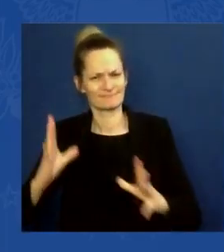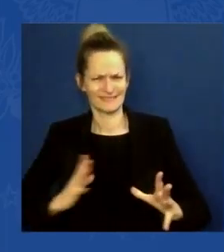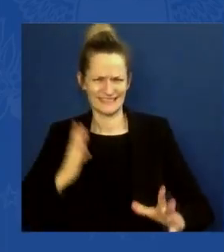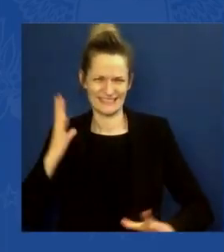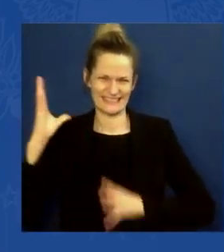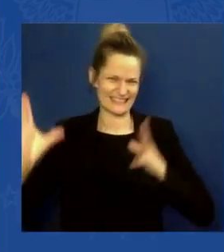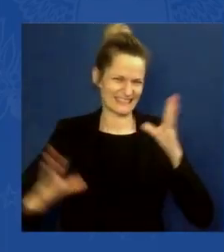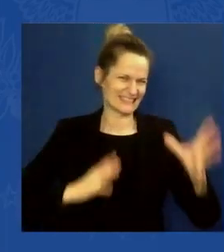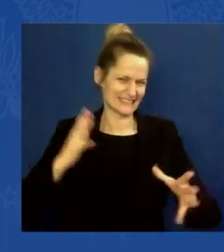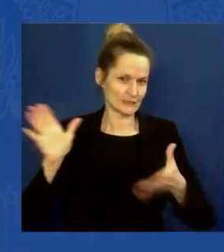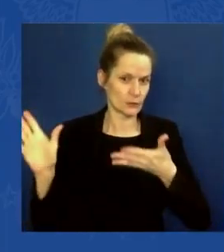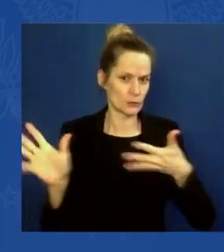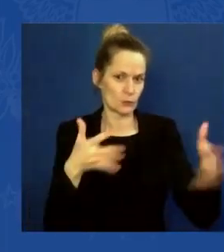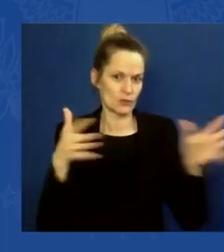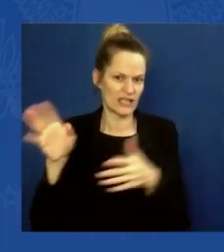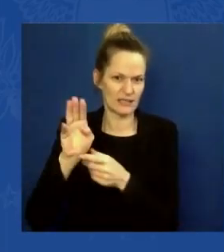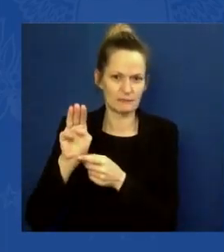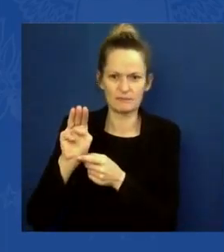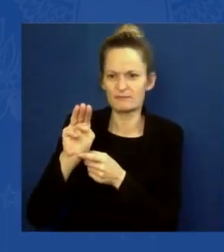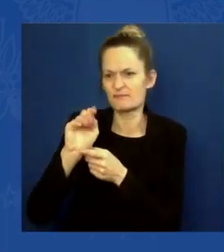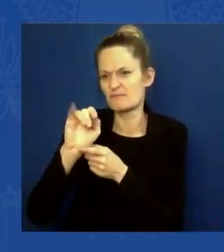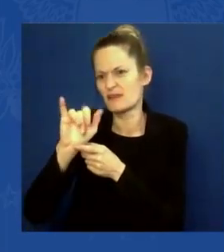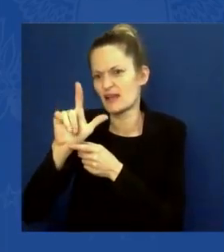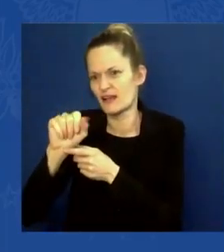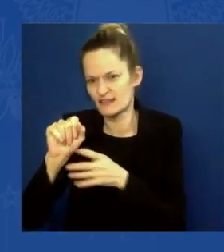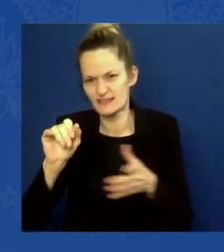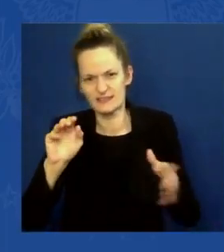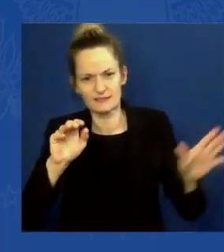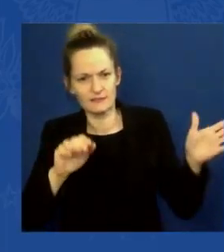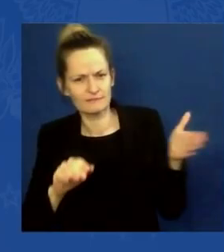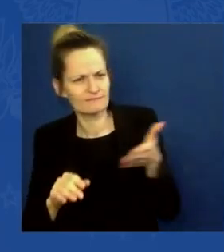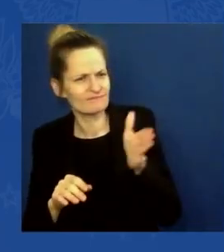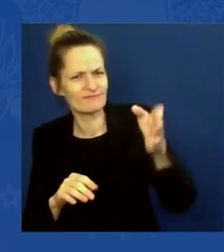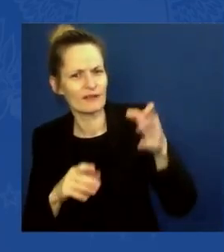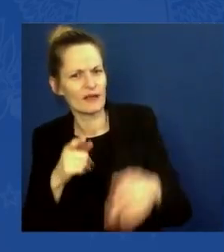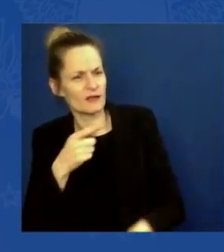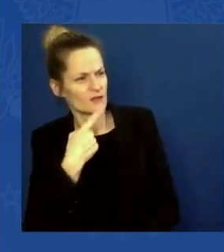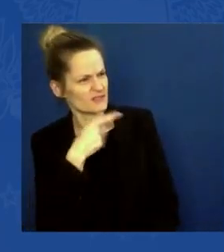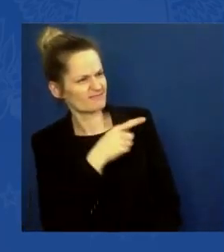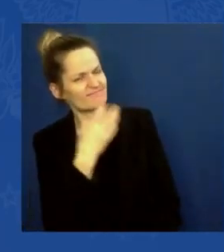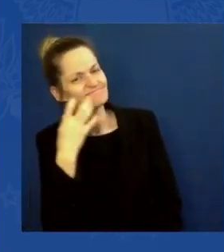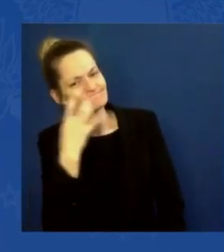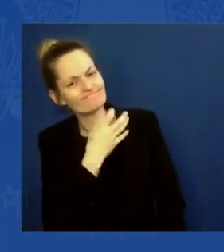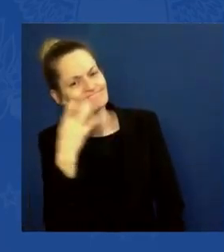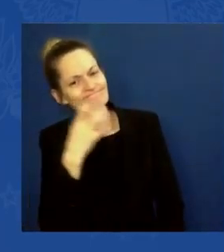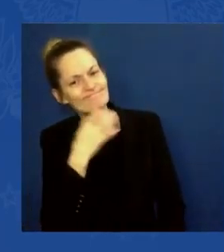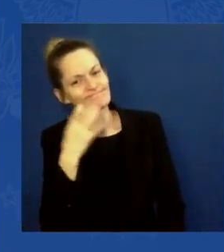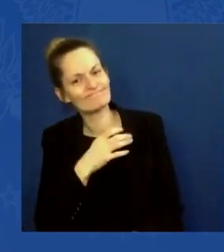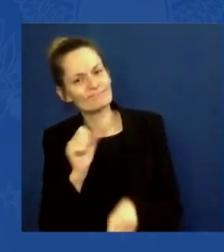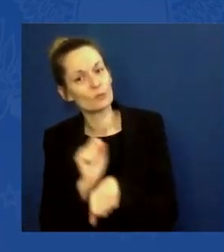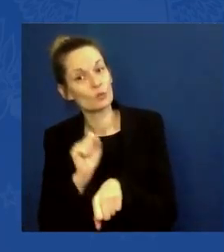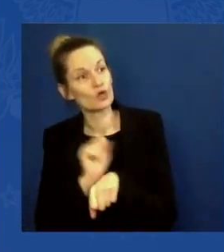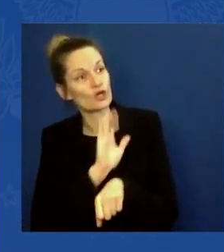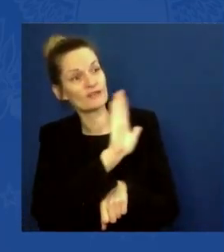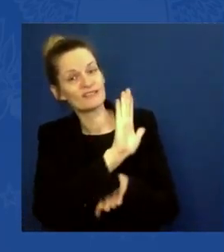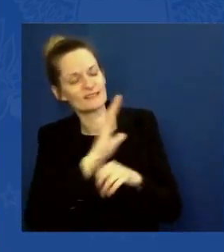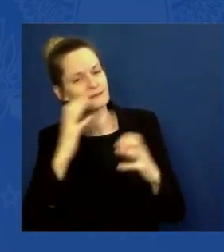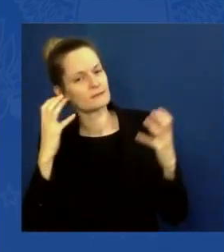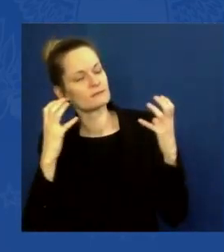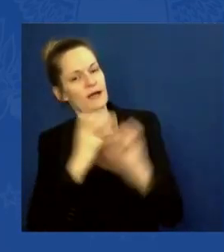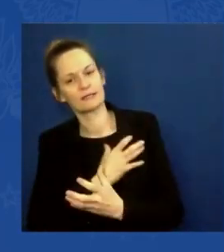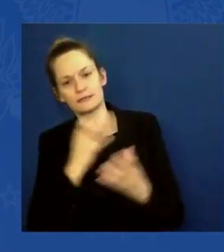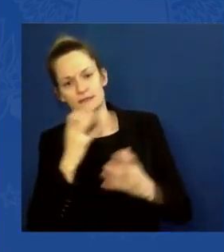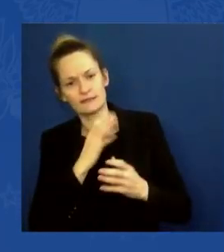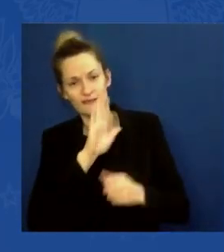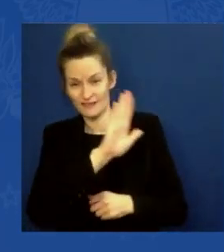of work that have taken place here, and these technologies aren't science fiction. They're ready to be installed and scaled up across the country